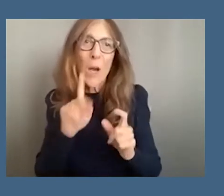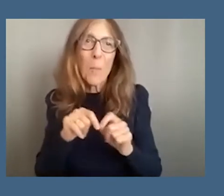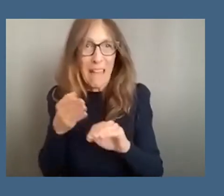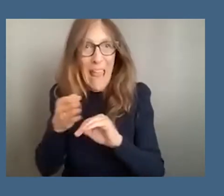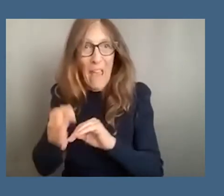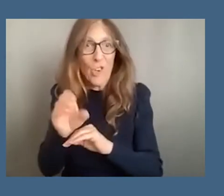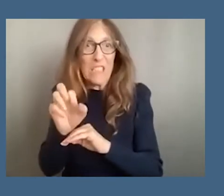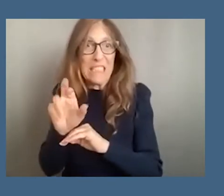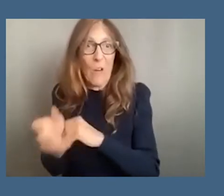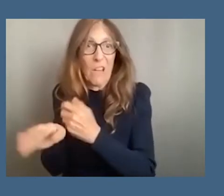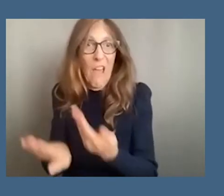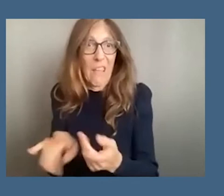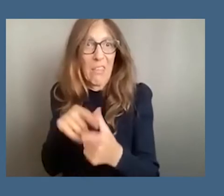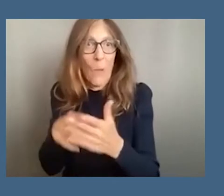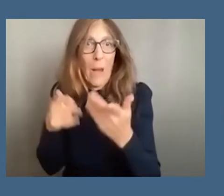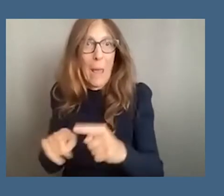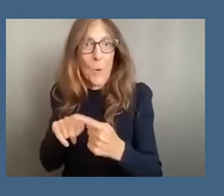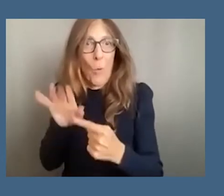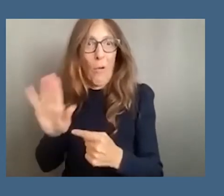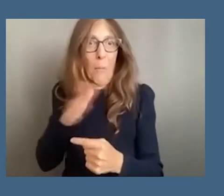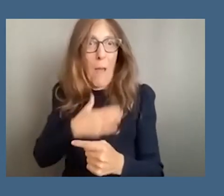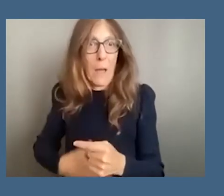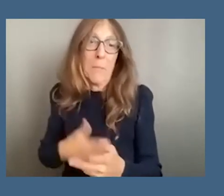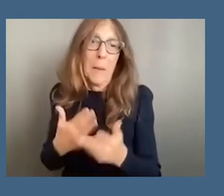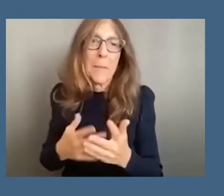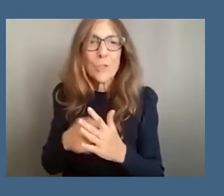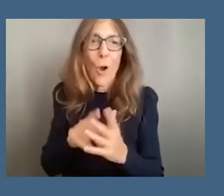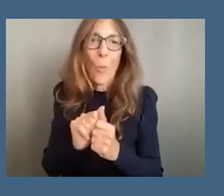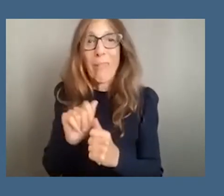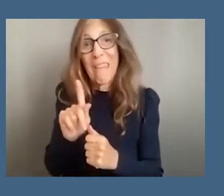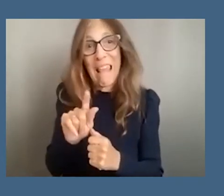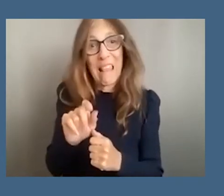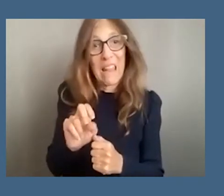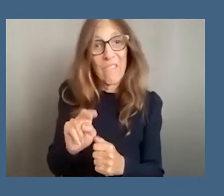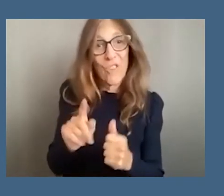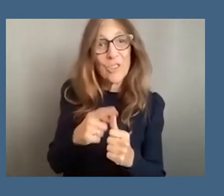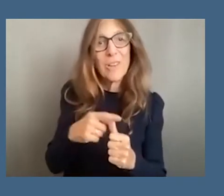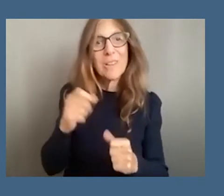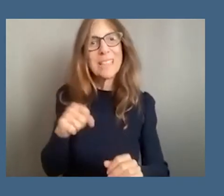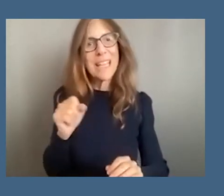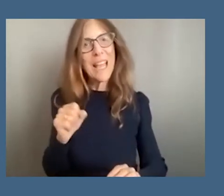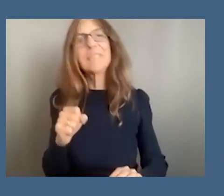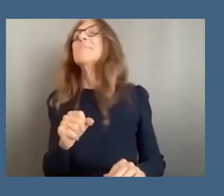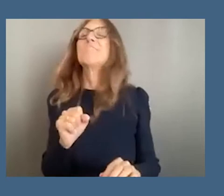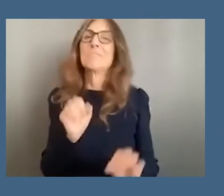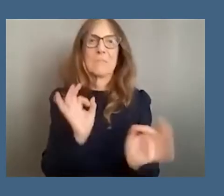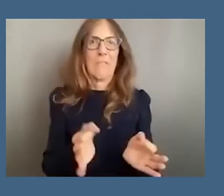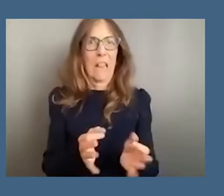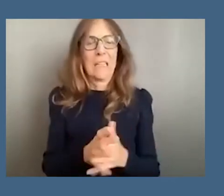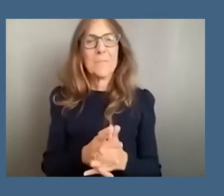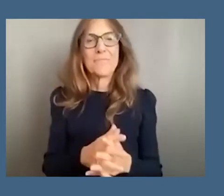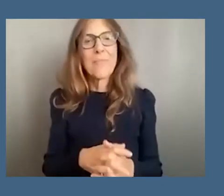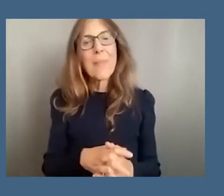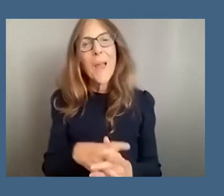what happens to her body and maybe let's start with you kellen yeah uh absolutely so um one